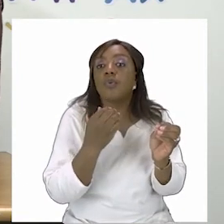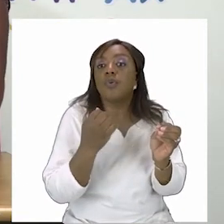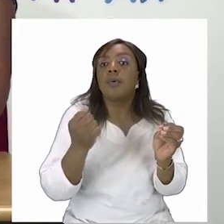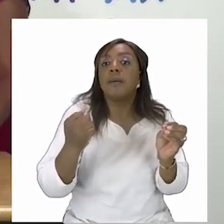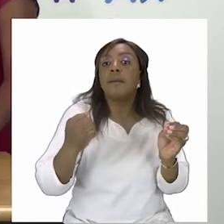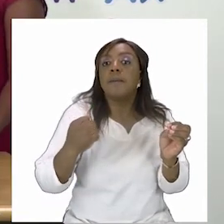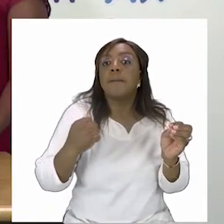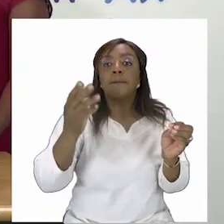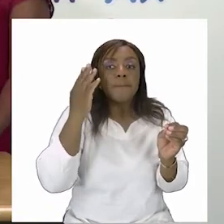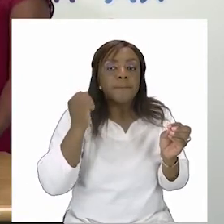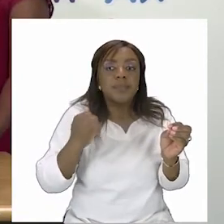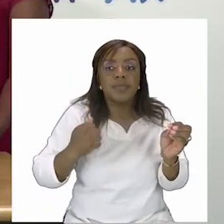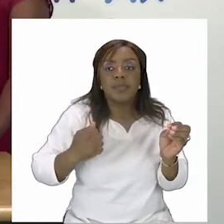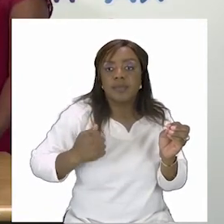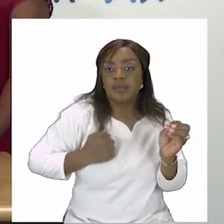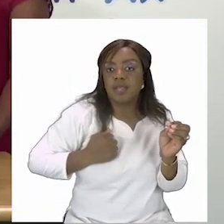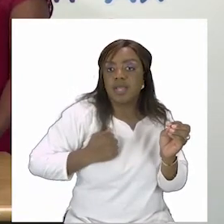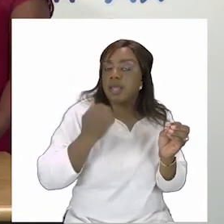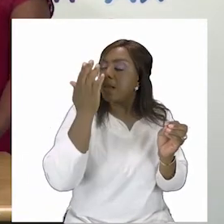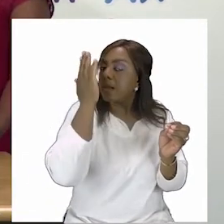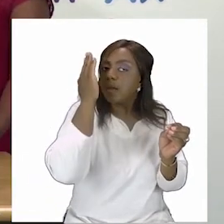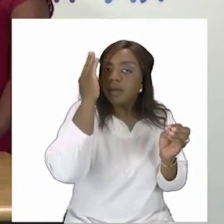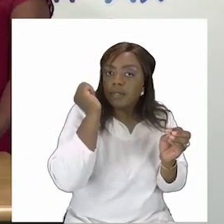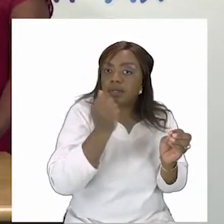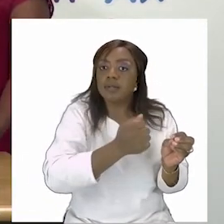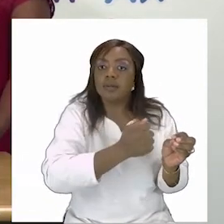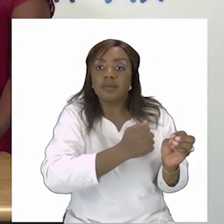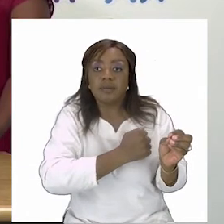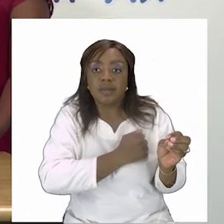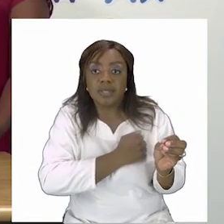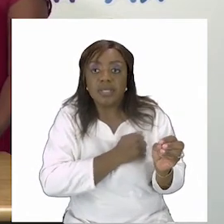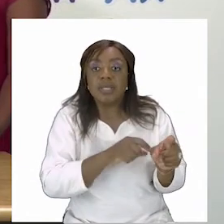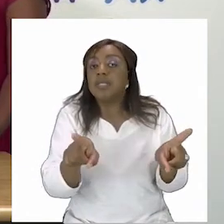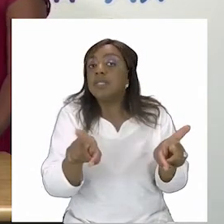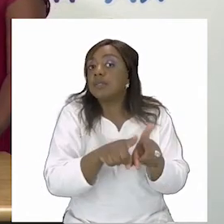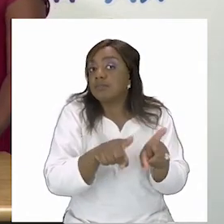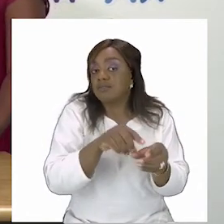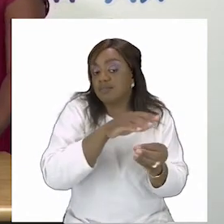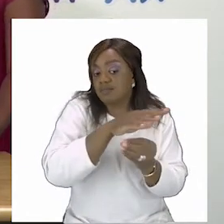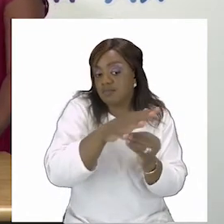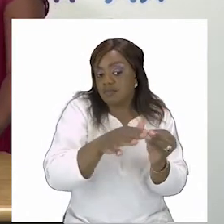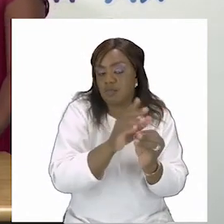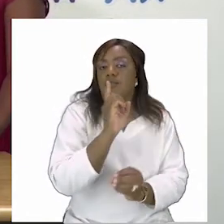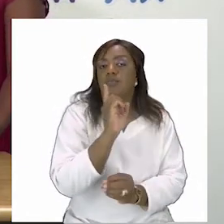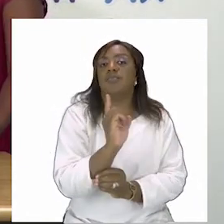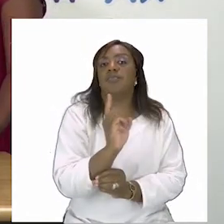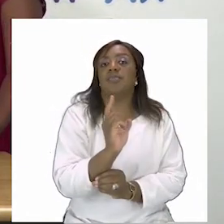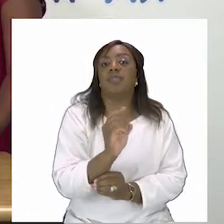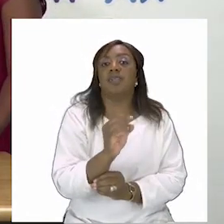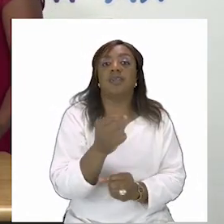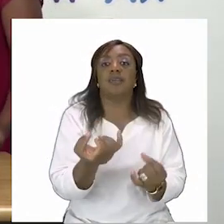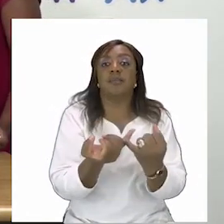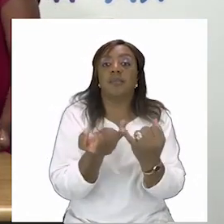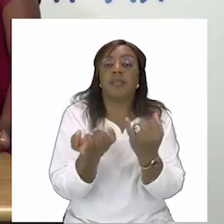uncle aunt and cousins this is why when